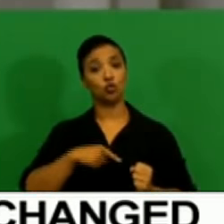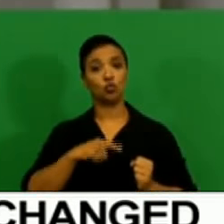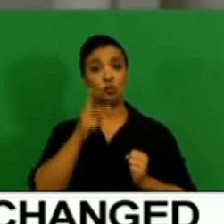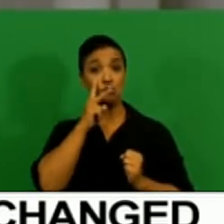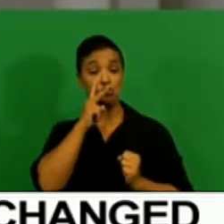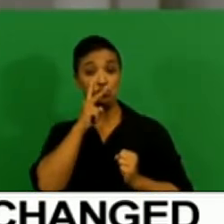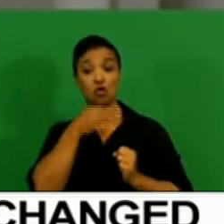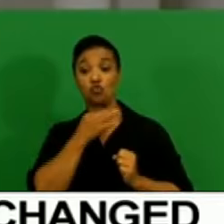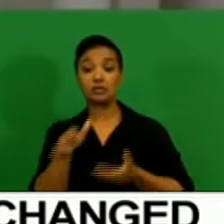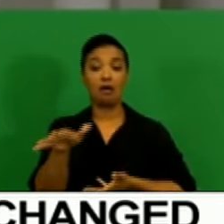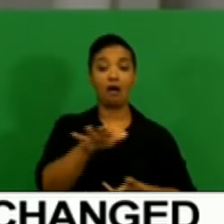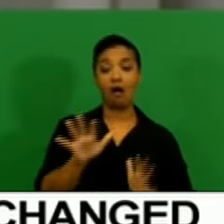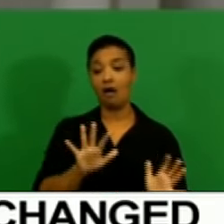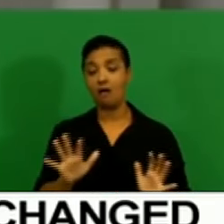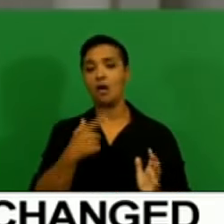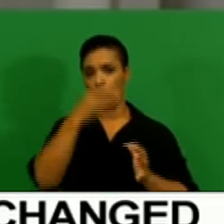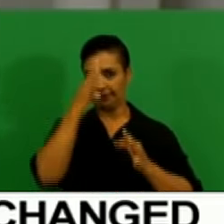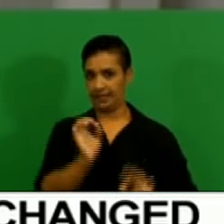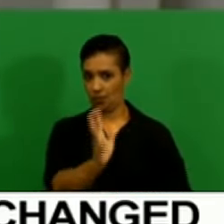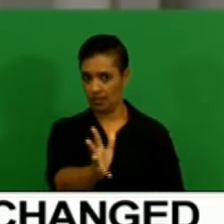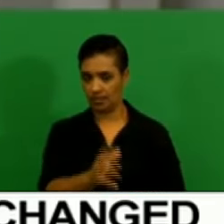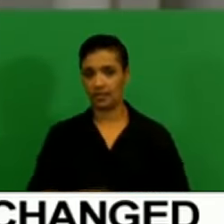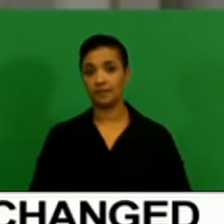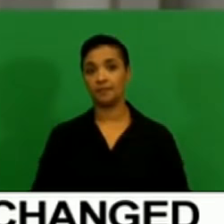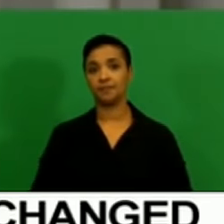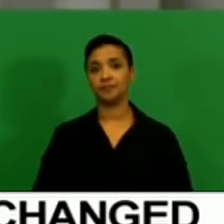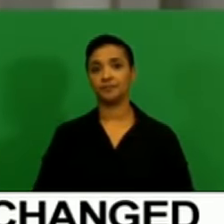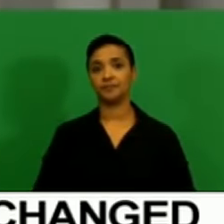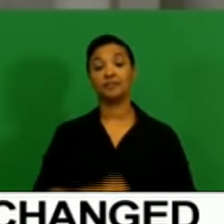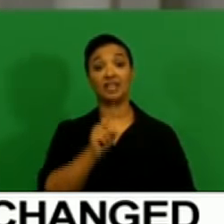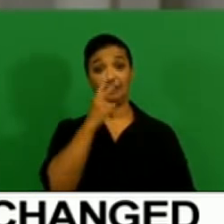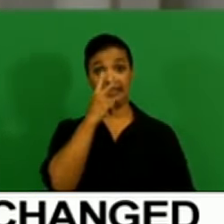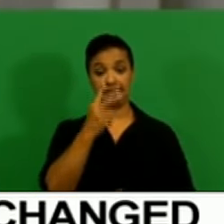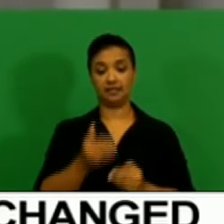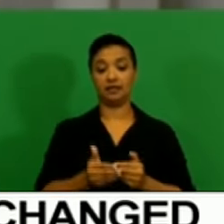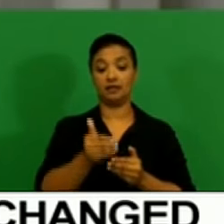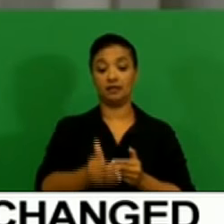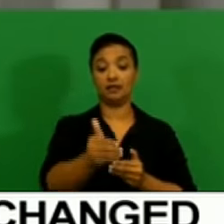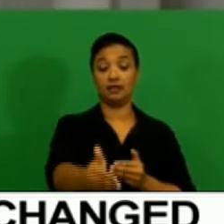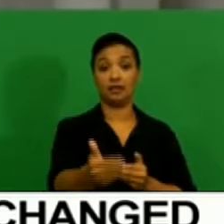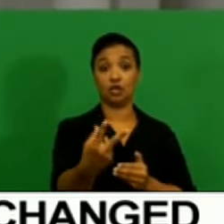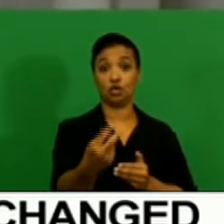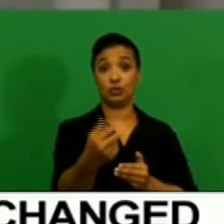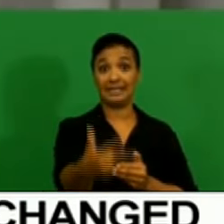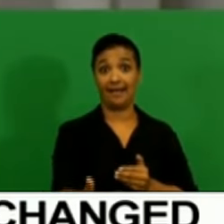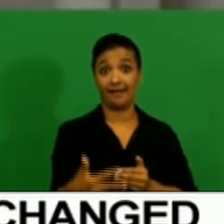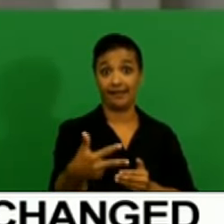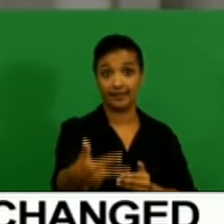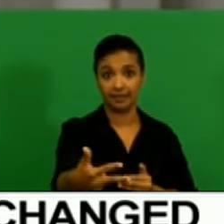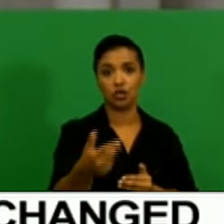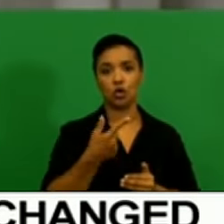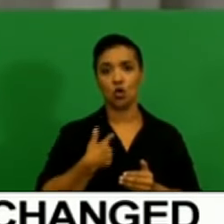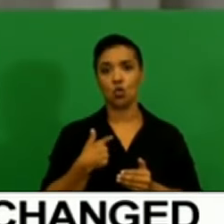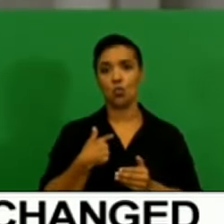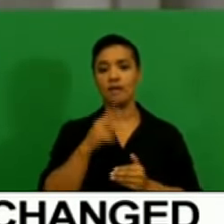further and say into 2018, you are expecting an average within